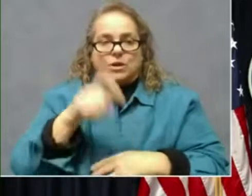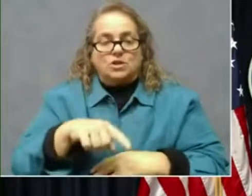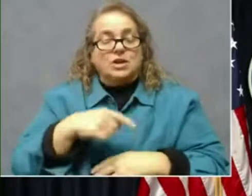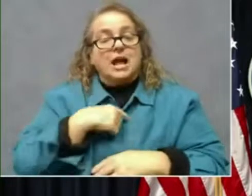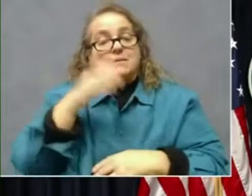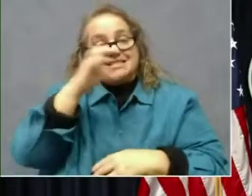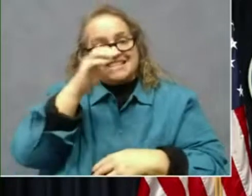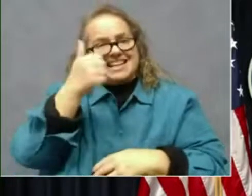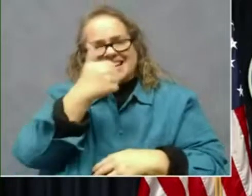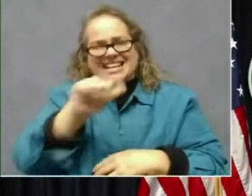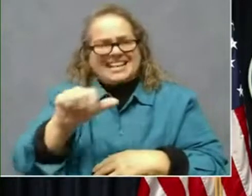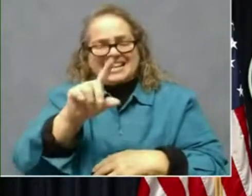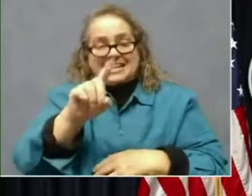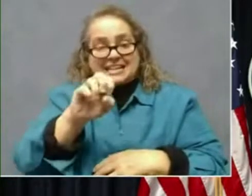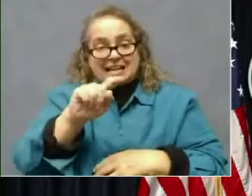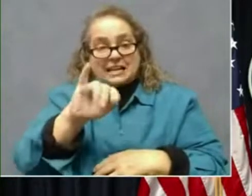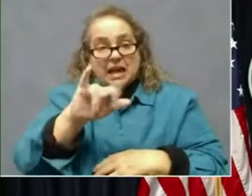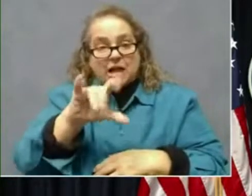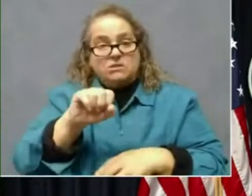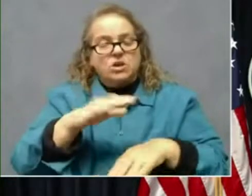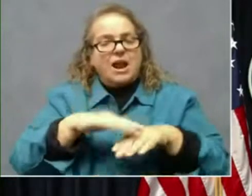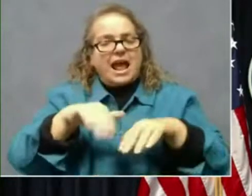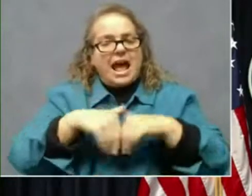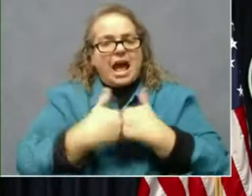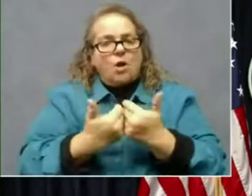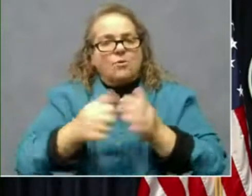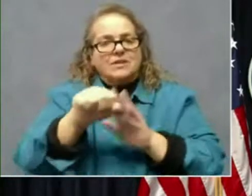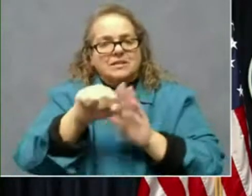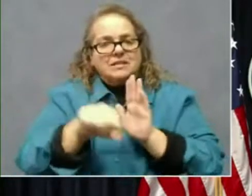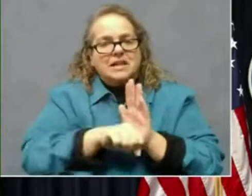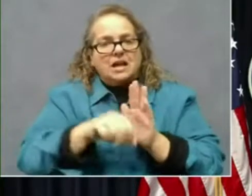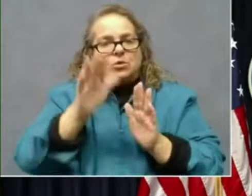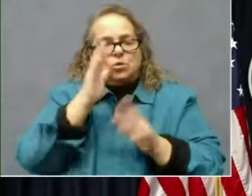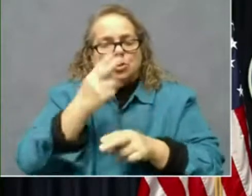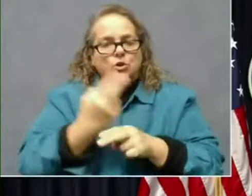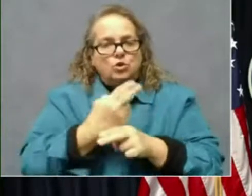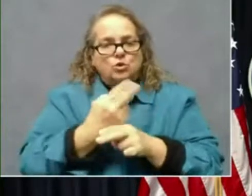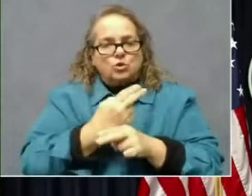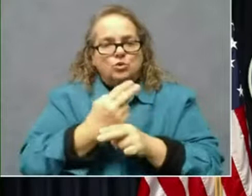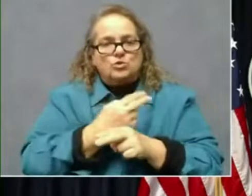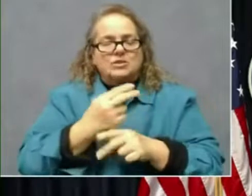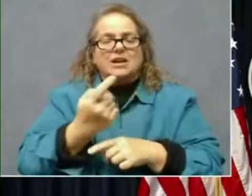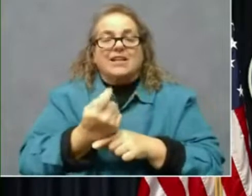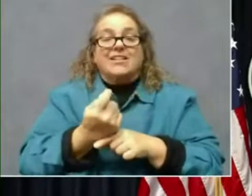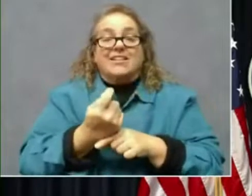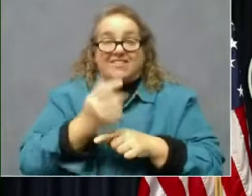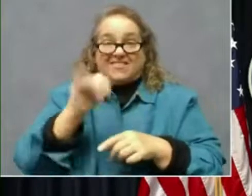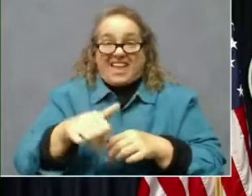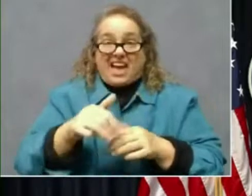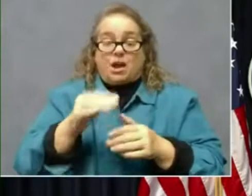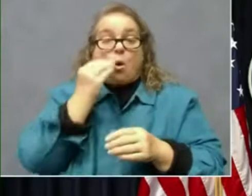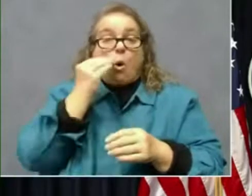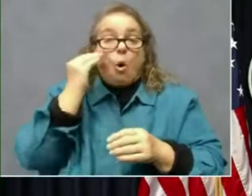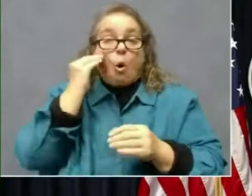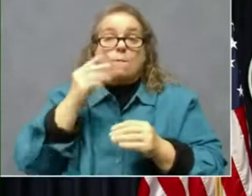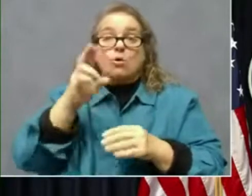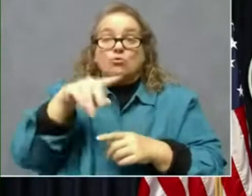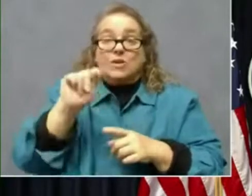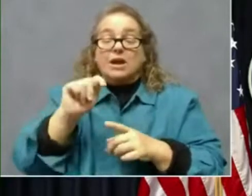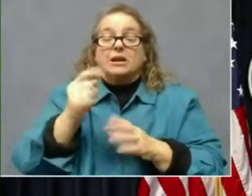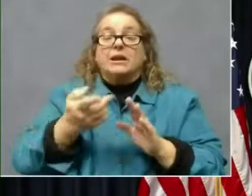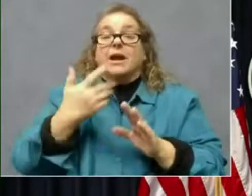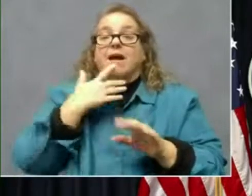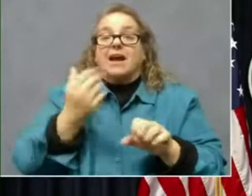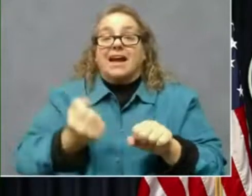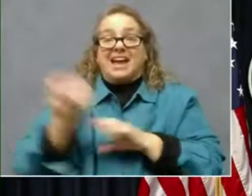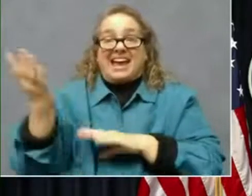how the state is planning to use the substantial inflow of eviction money that's part of the new COVID-19 bill. That's the CARES Act. We're working